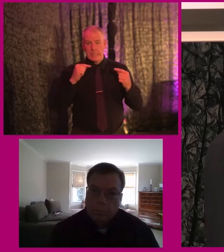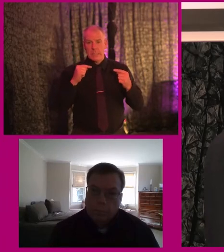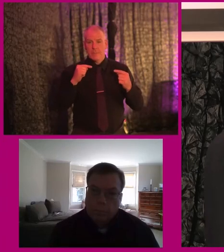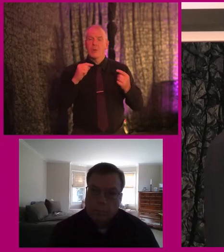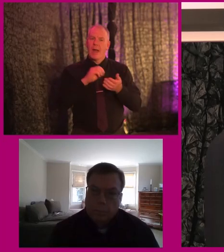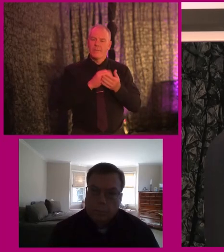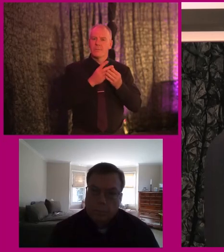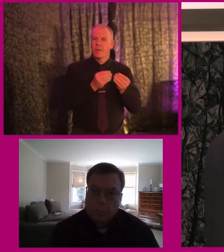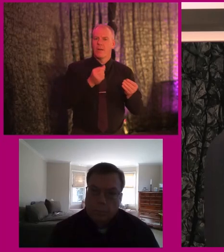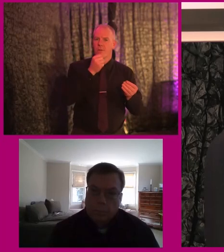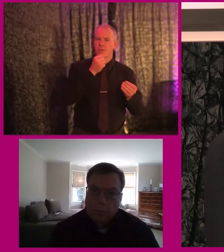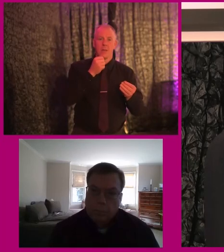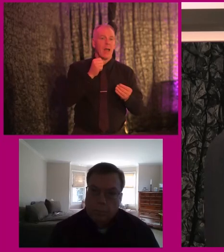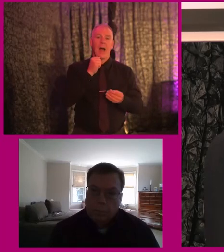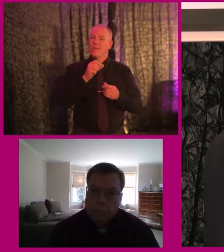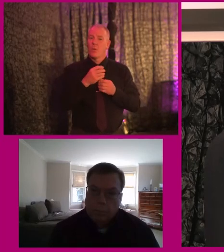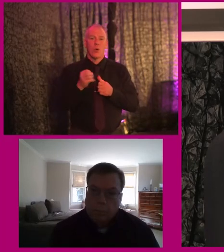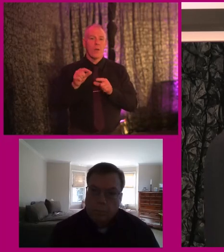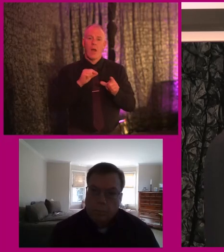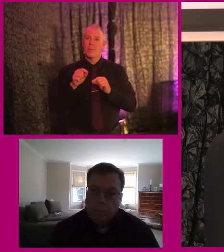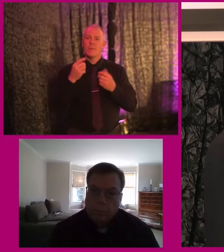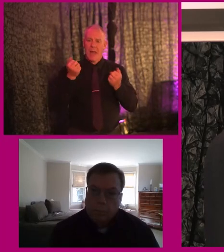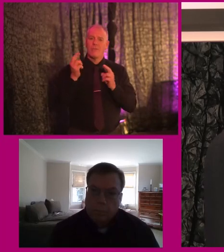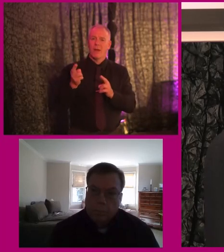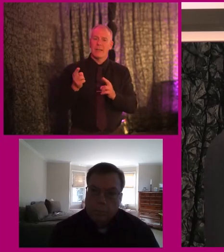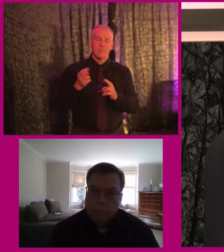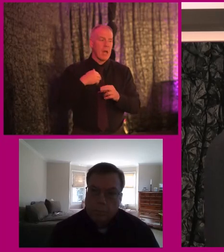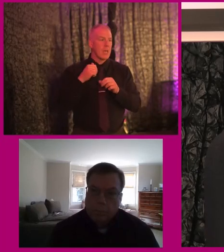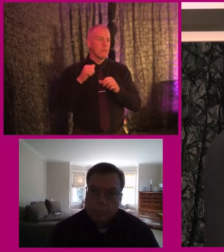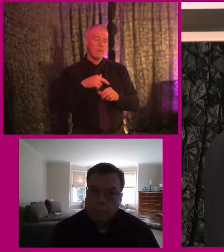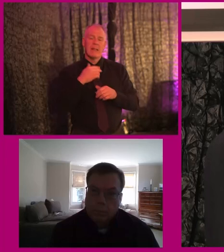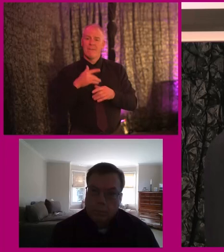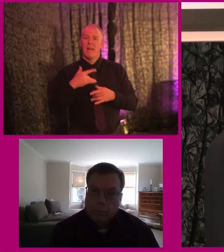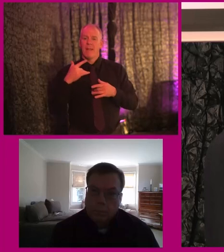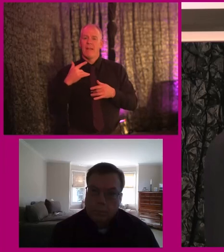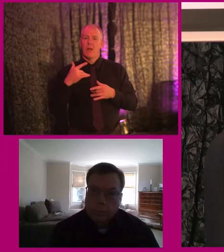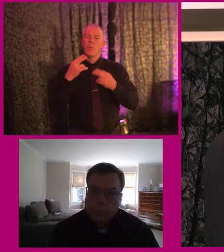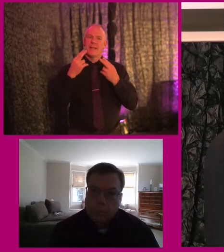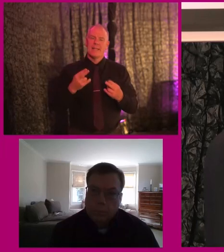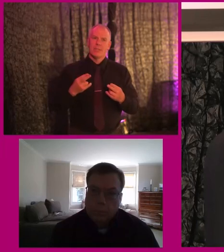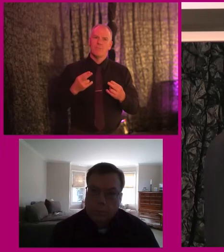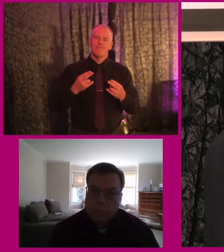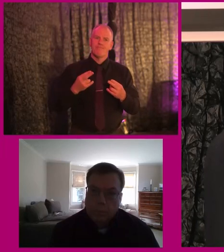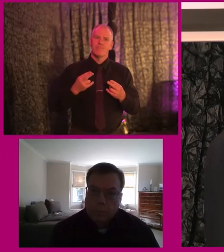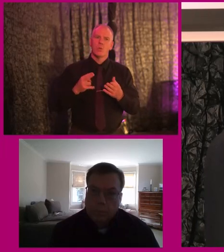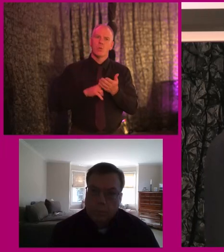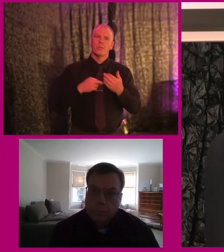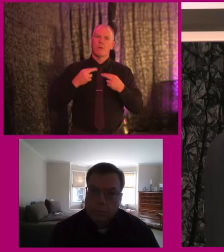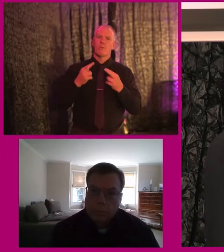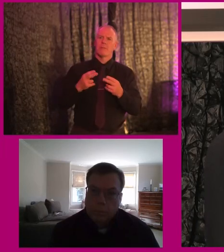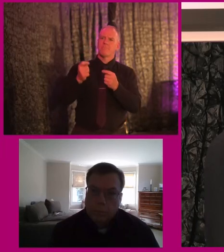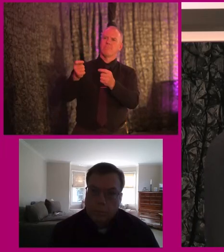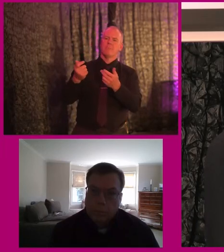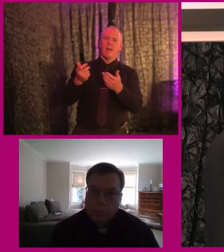resolved. We don't have other options. We do have rights. And I really think, you know, we need to take that somewhere. If it's not